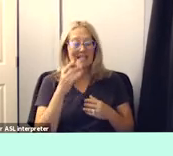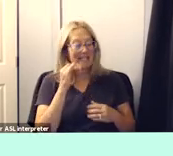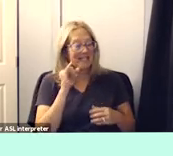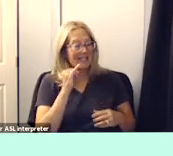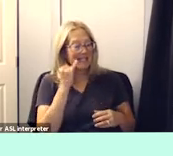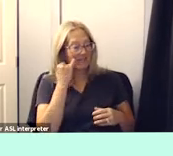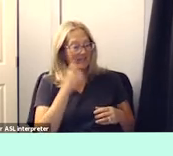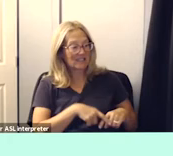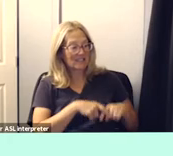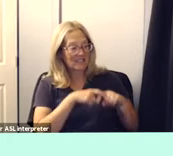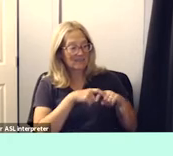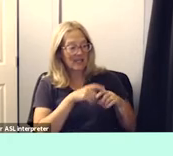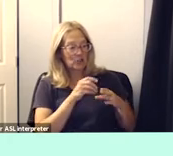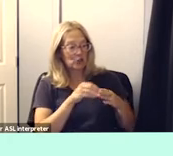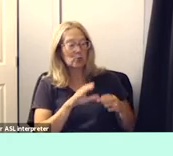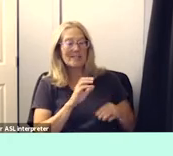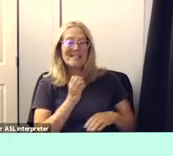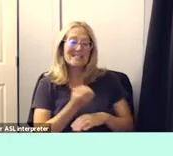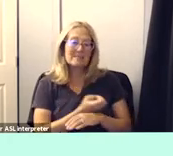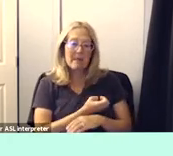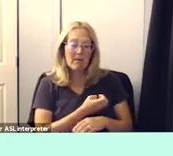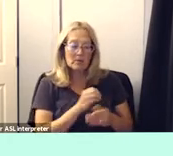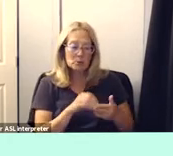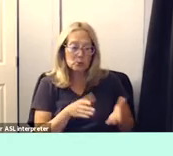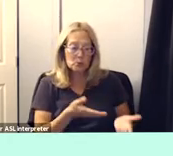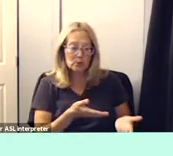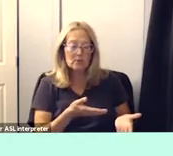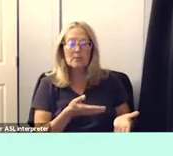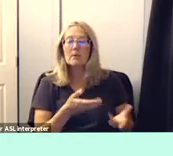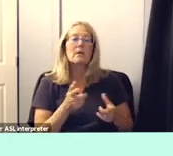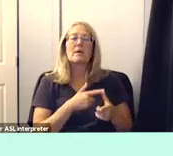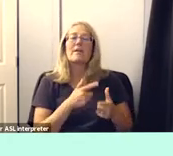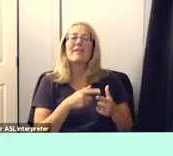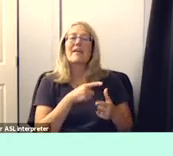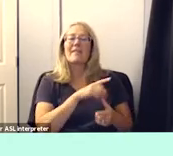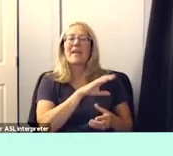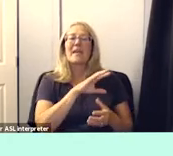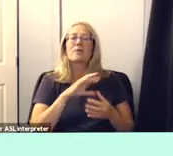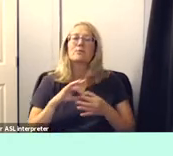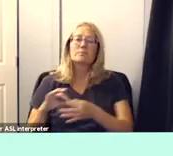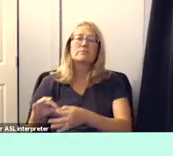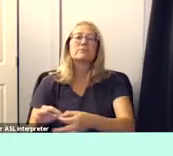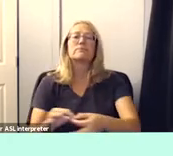or expel a student they are no longer a part of the week